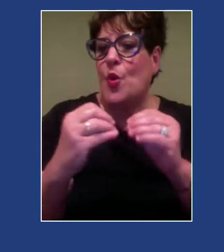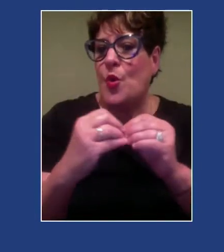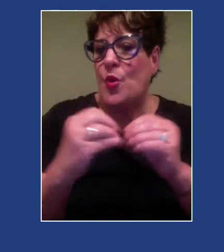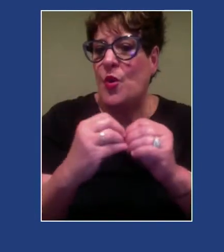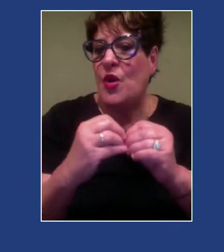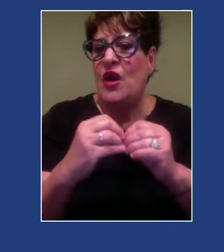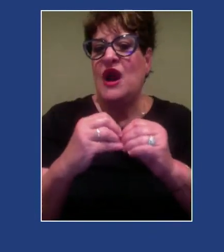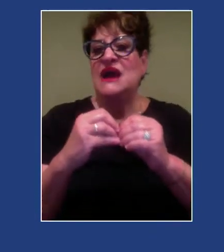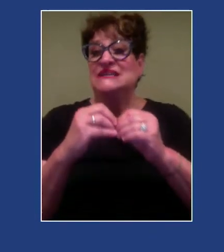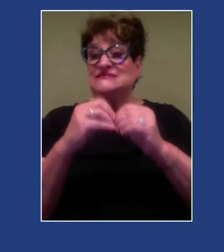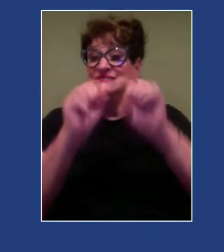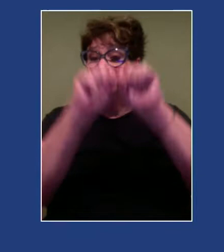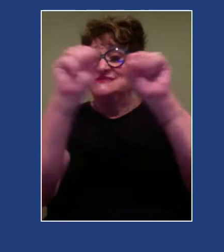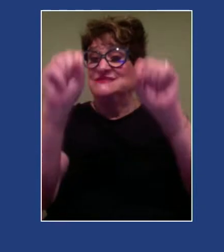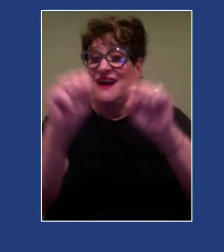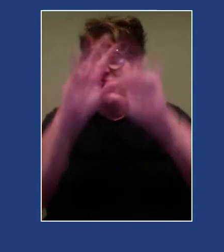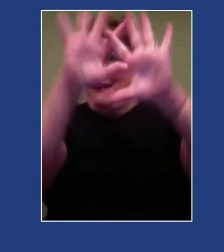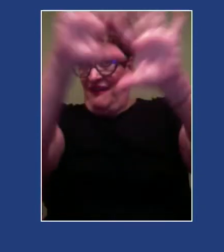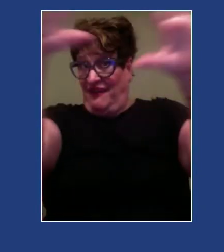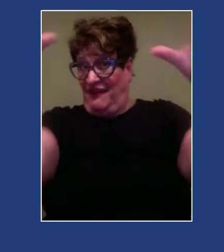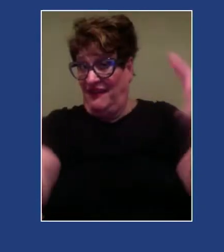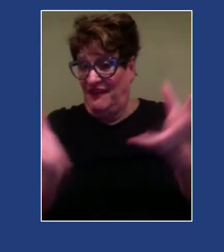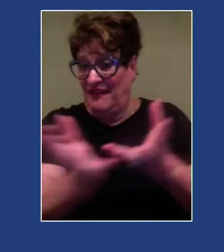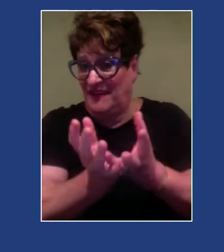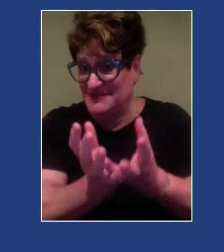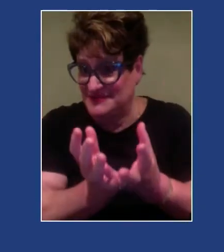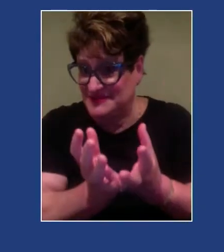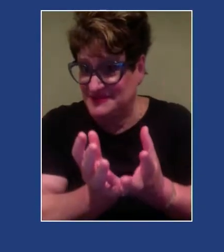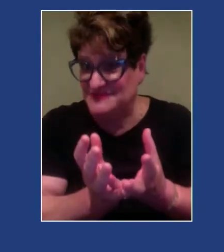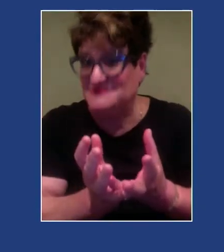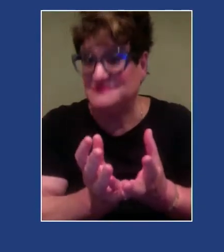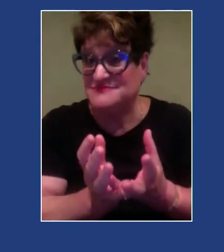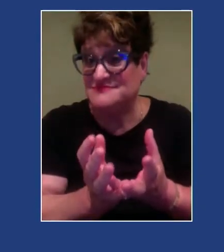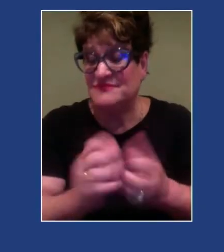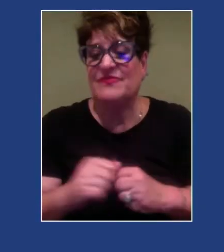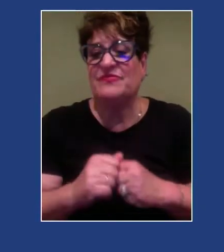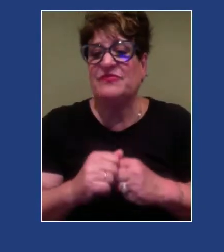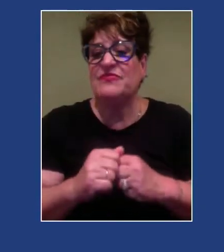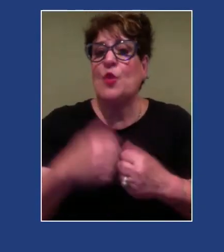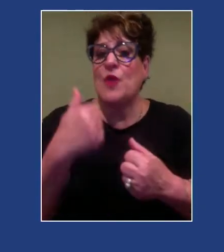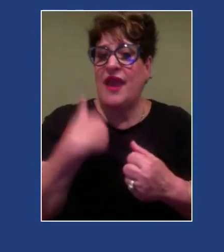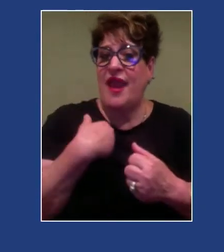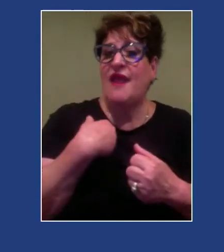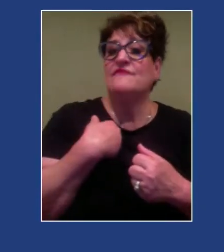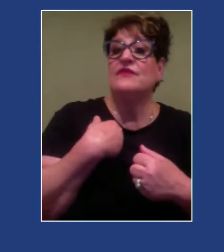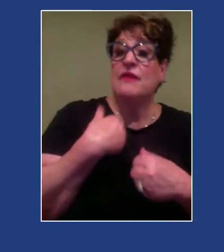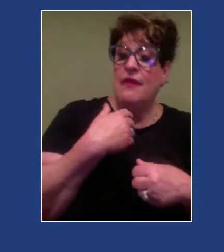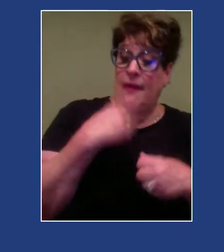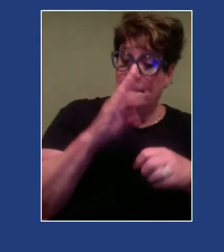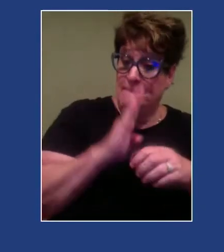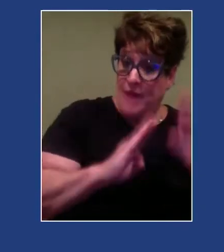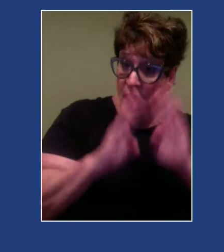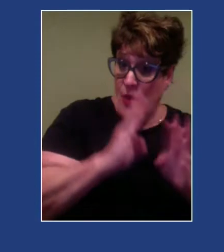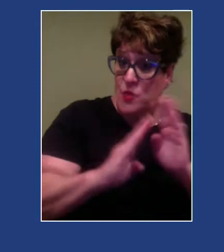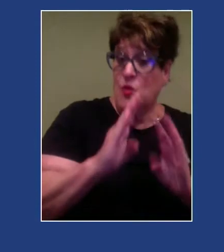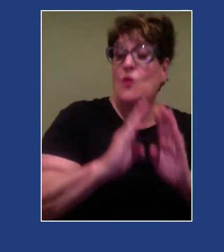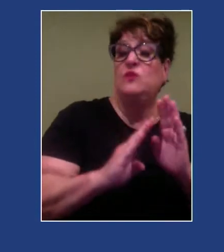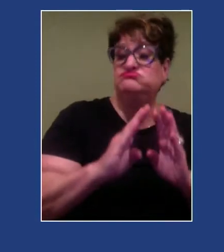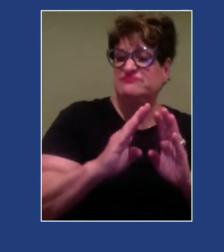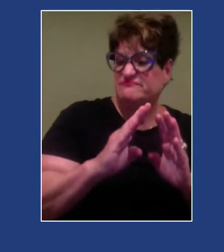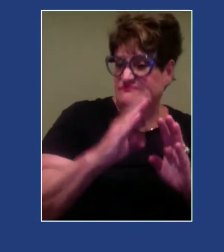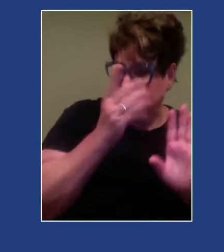systemic factors as well, okay? So, we've got, again, biopsychosocial, what's happening on a day-to-day,